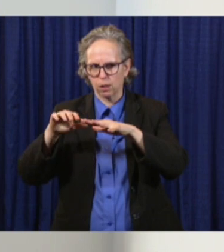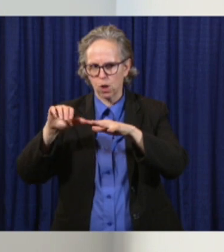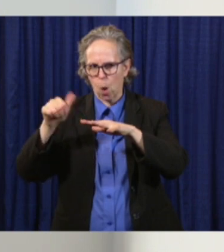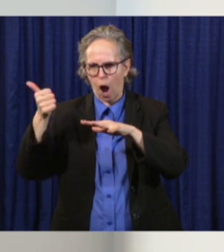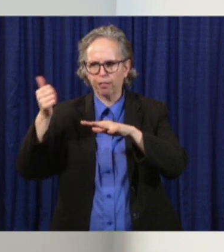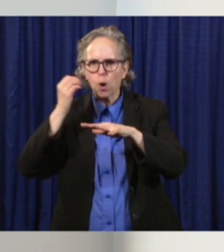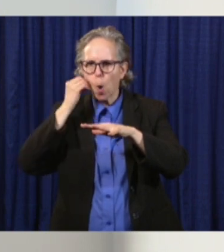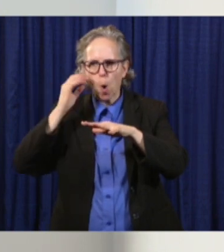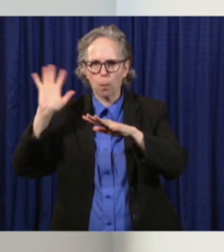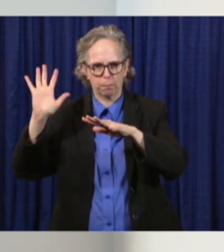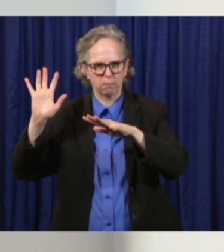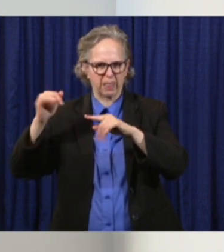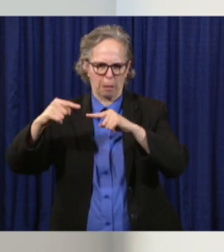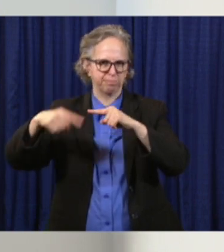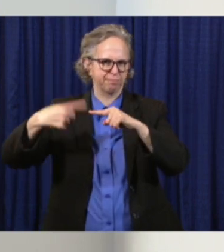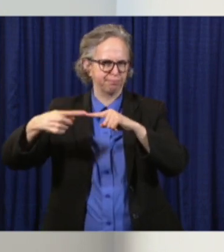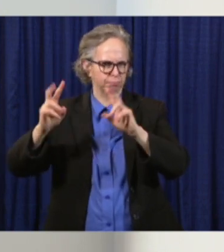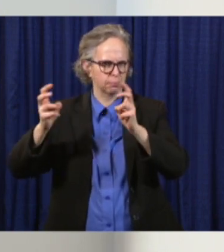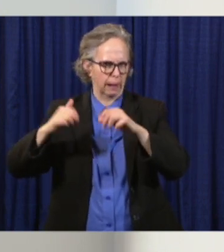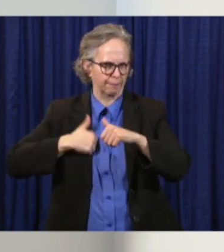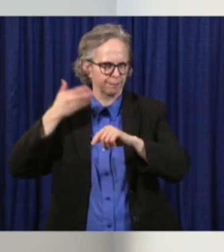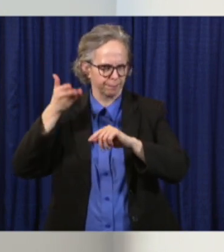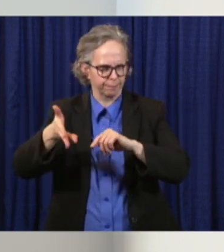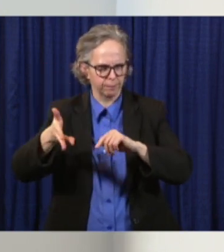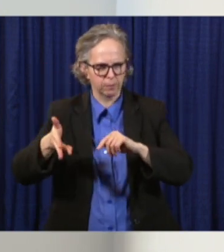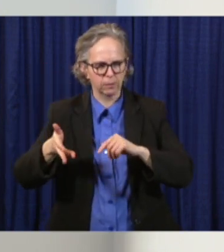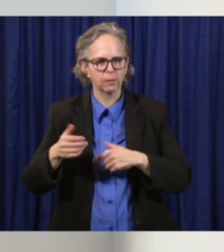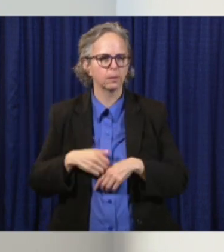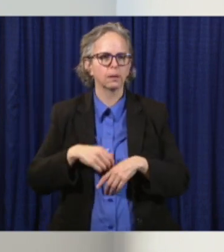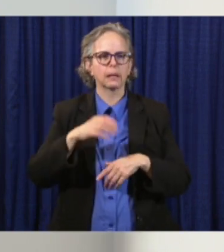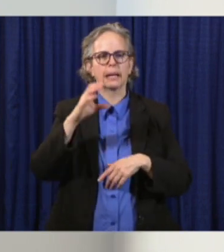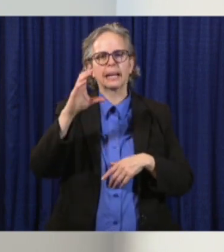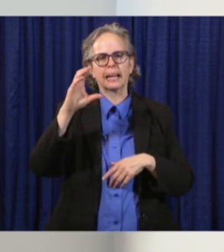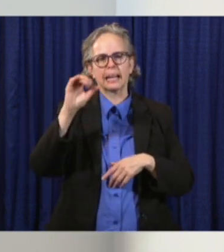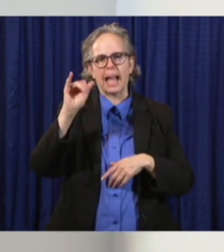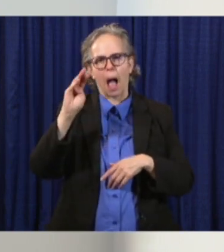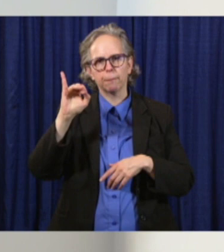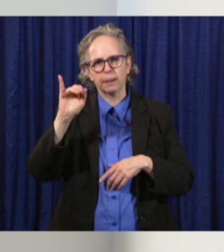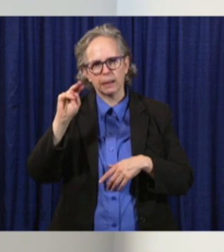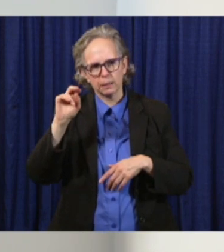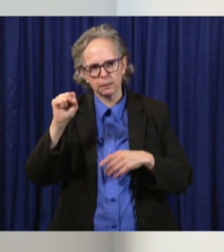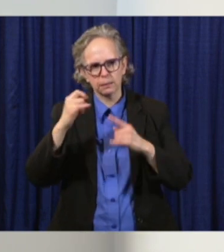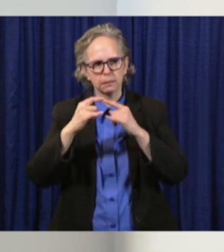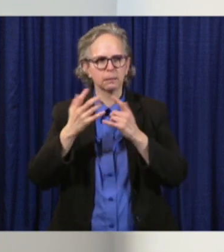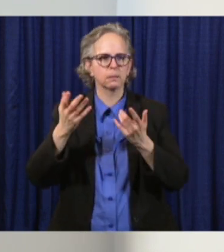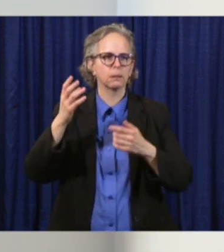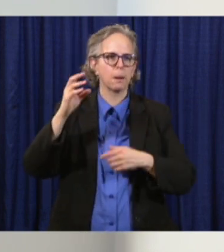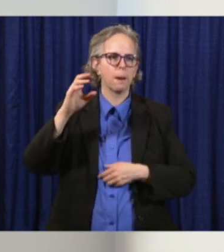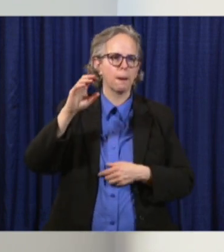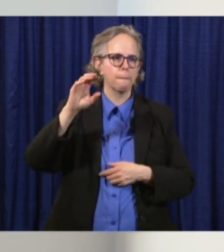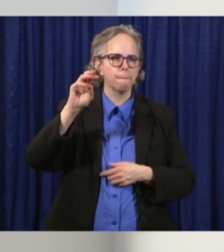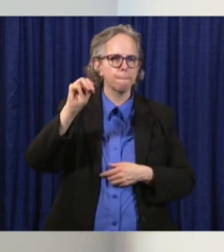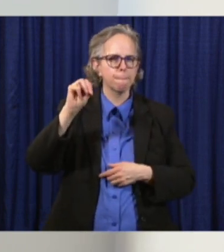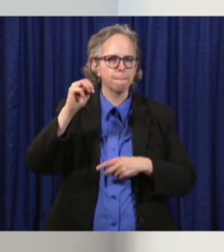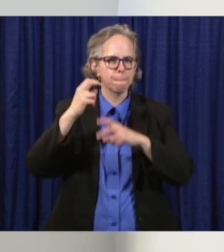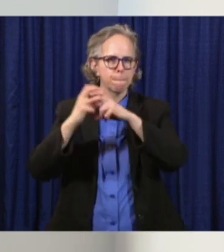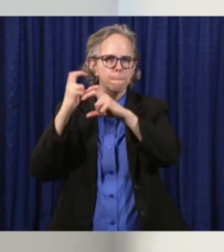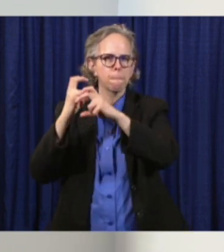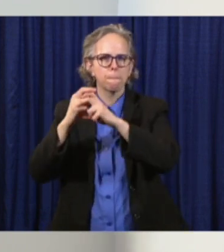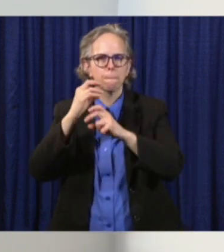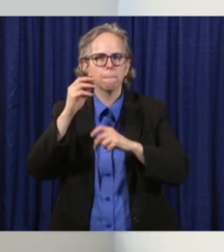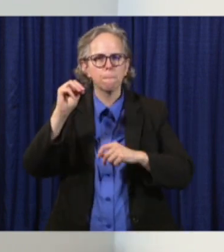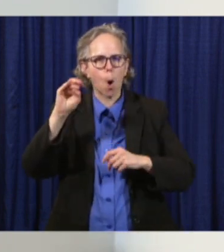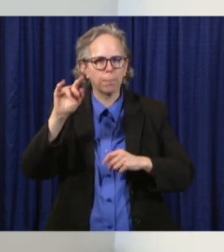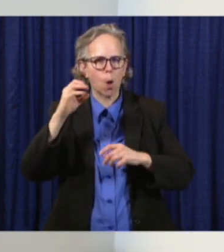that campground. the campground closure also excludes cabins, mobile homes, and other pieces of that. But those,